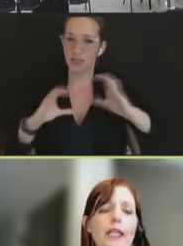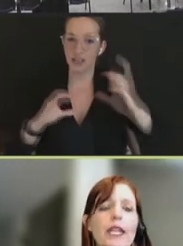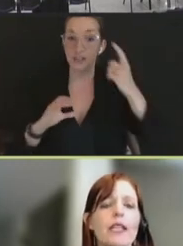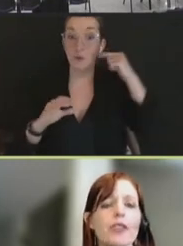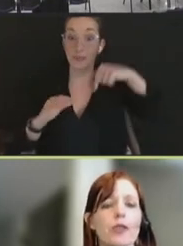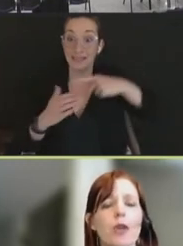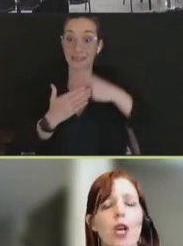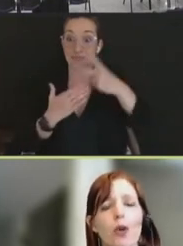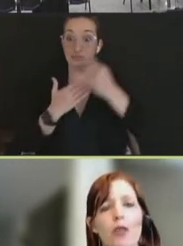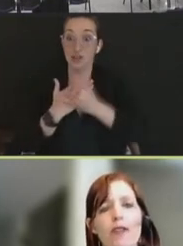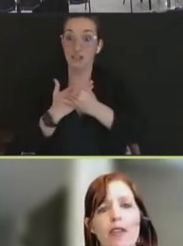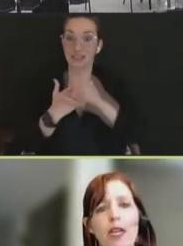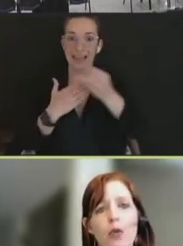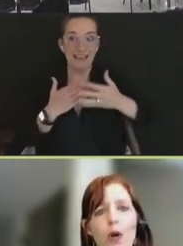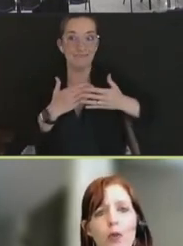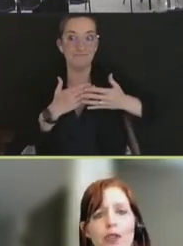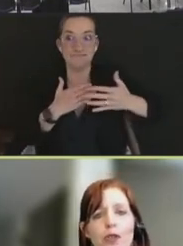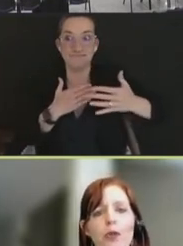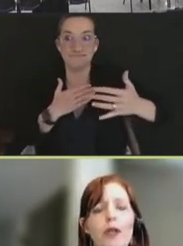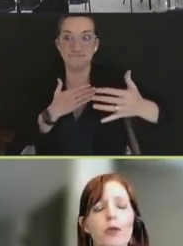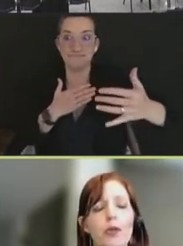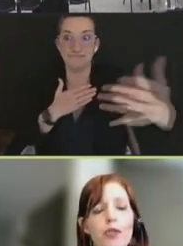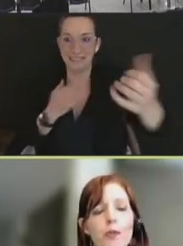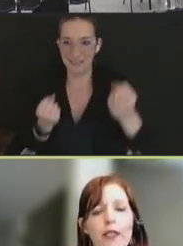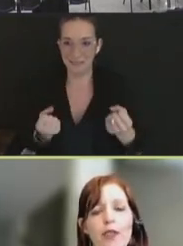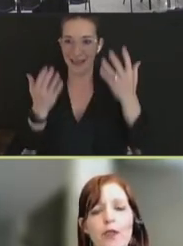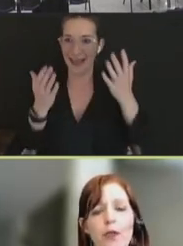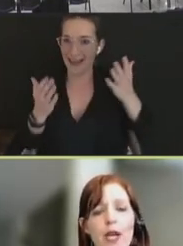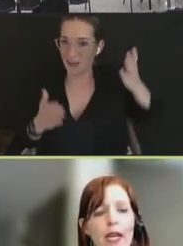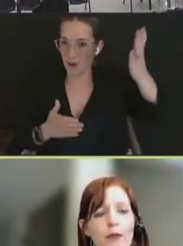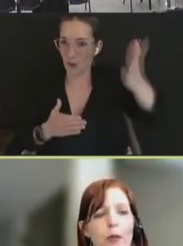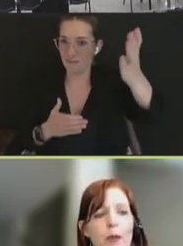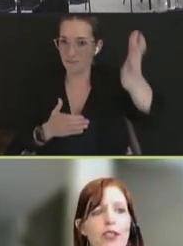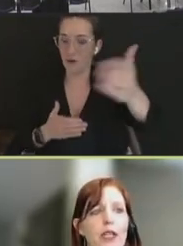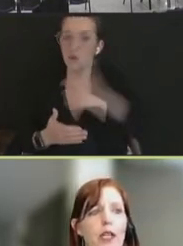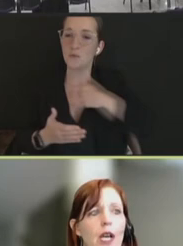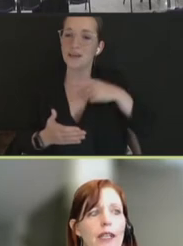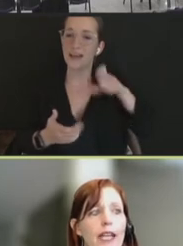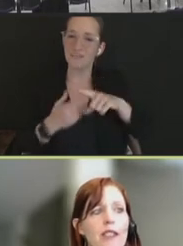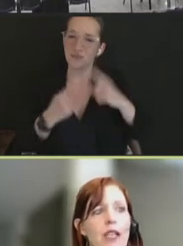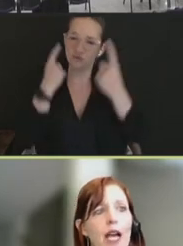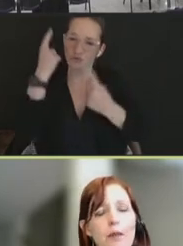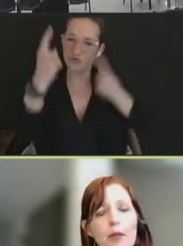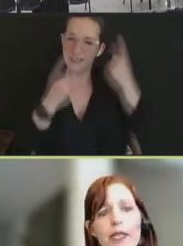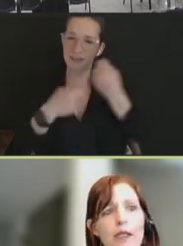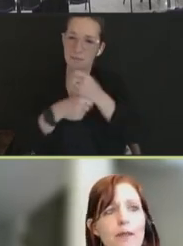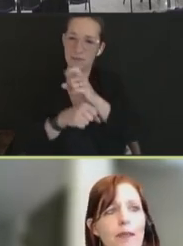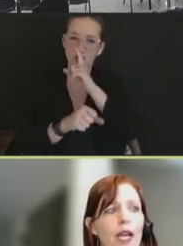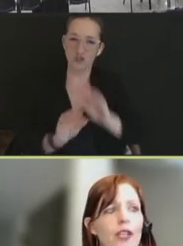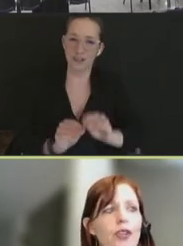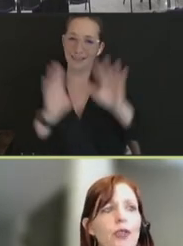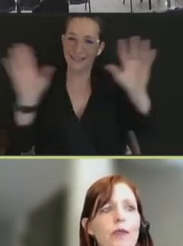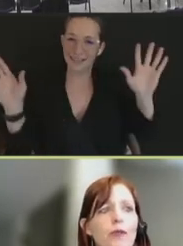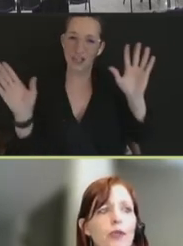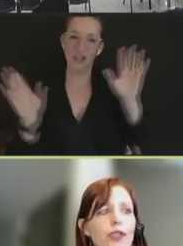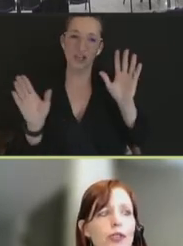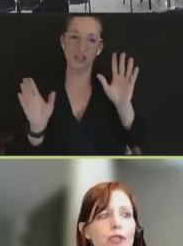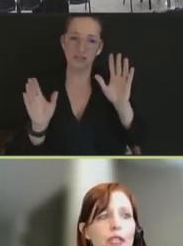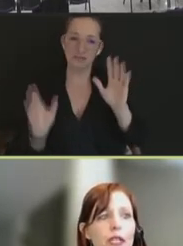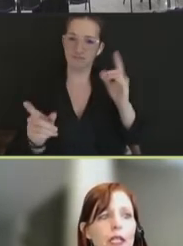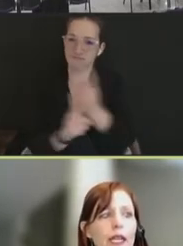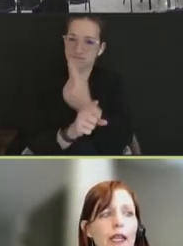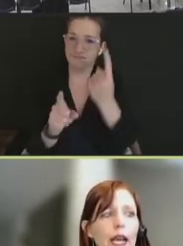really need to rethink what we're doing with respect to information. Next slide, please. In terms of